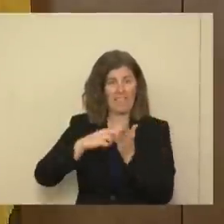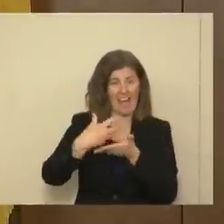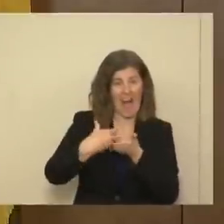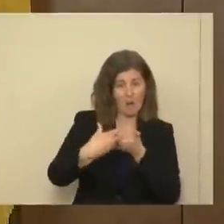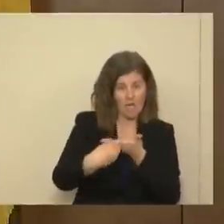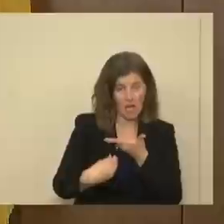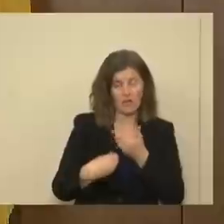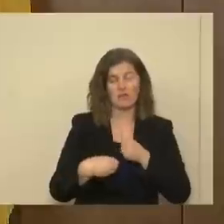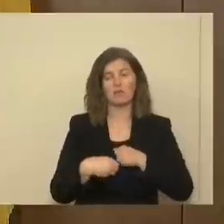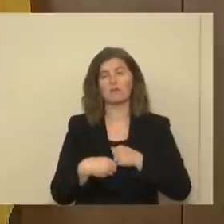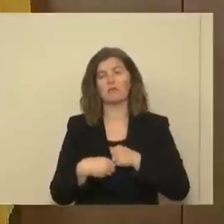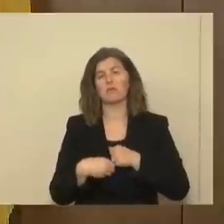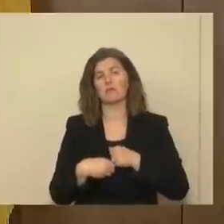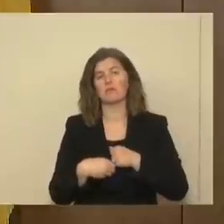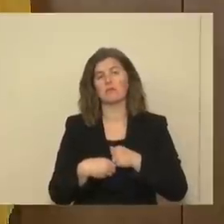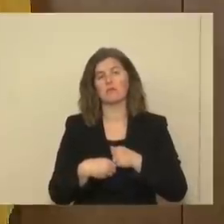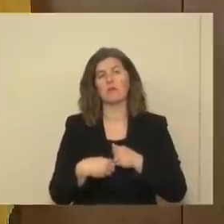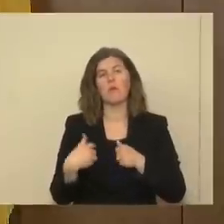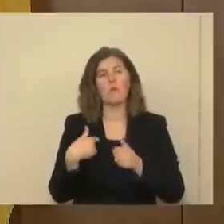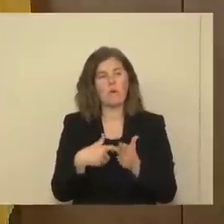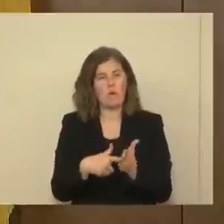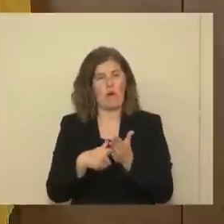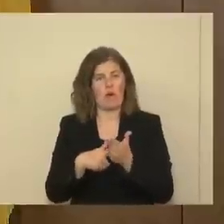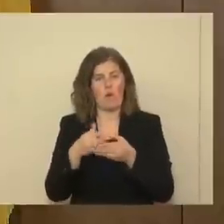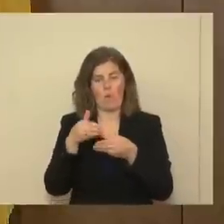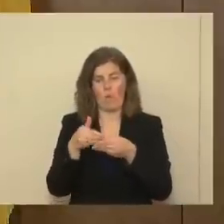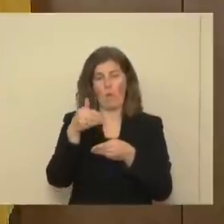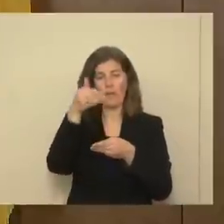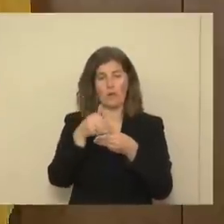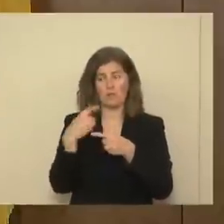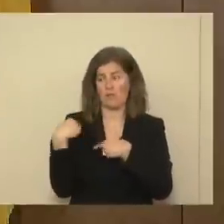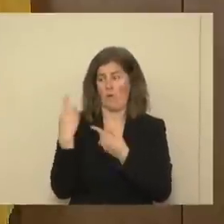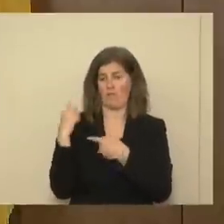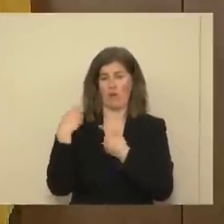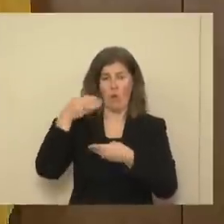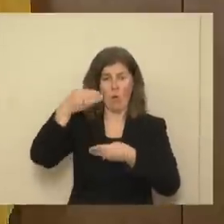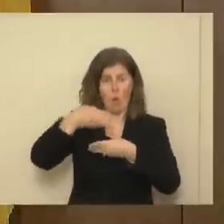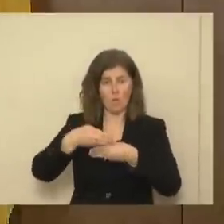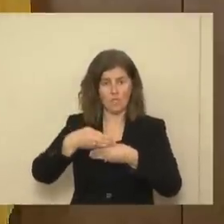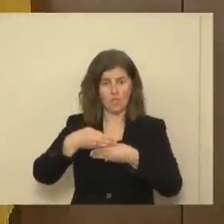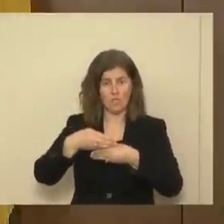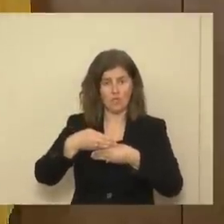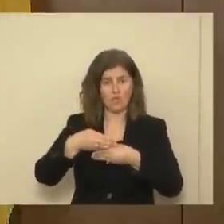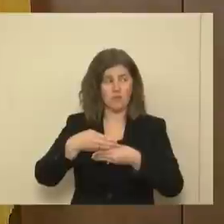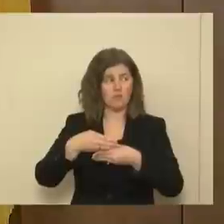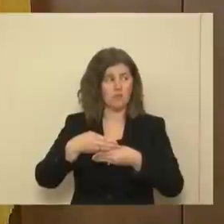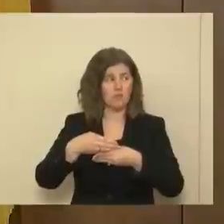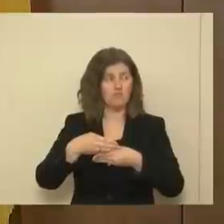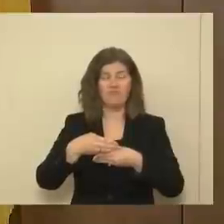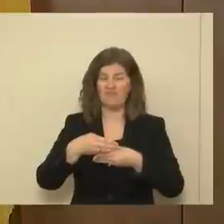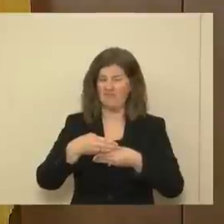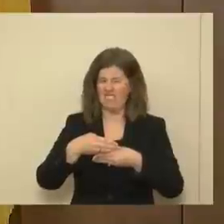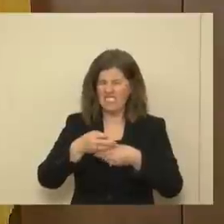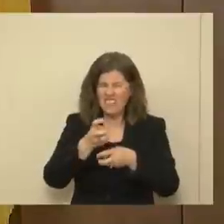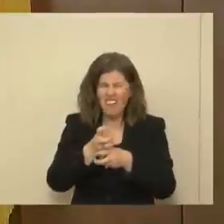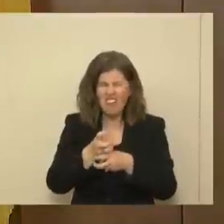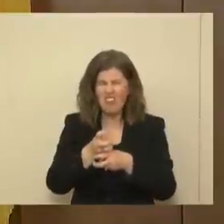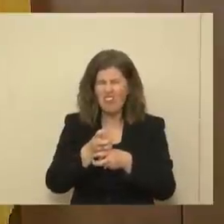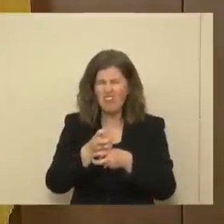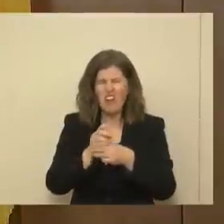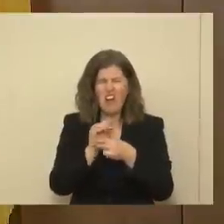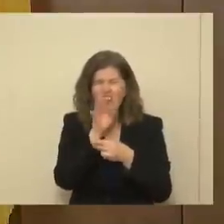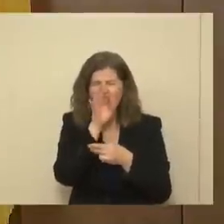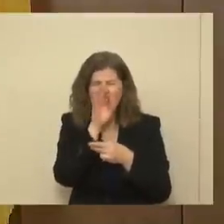We've been requiring that windows be closed, and that is really difficult. You can't